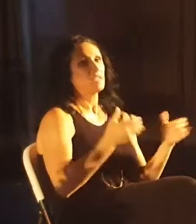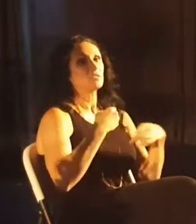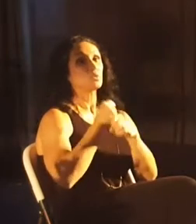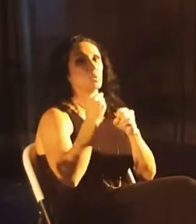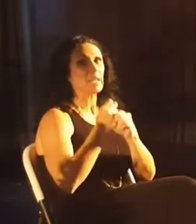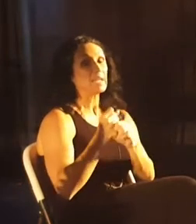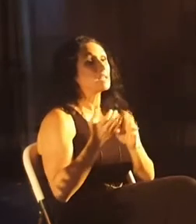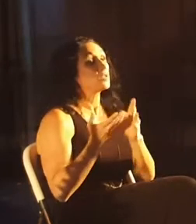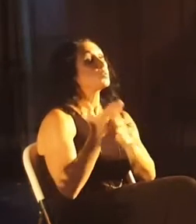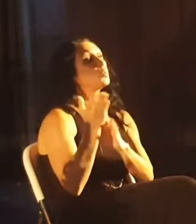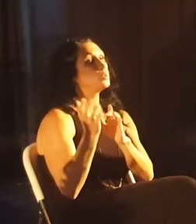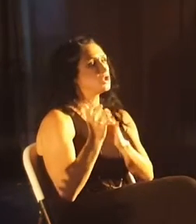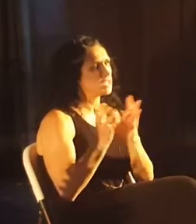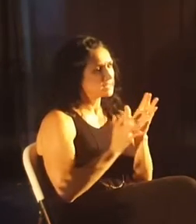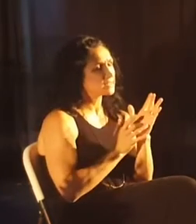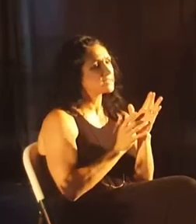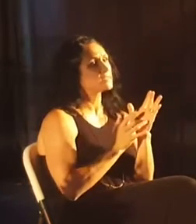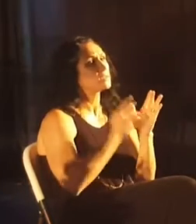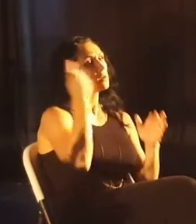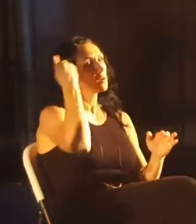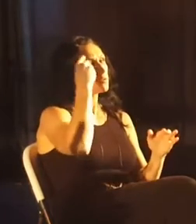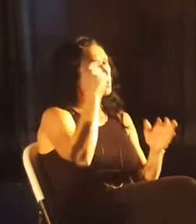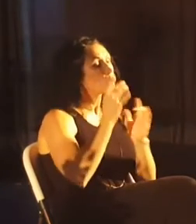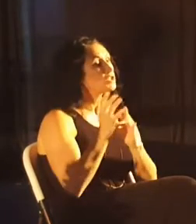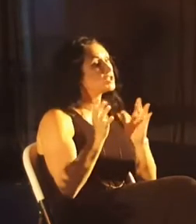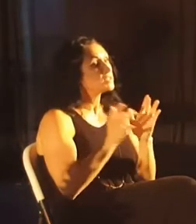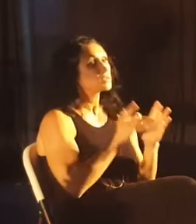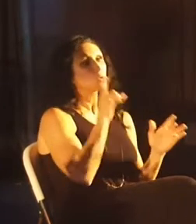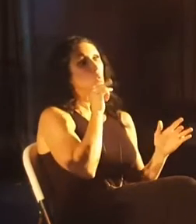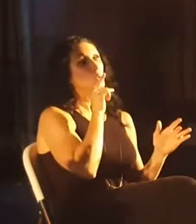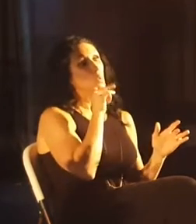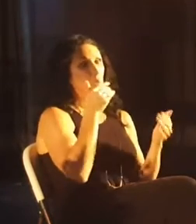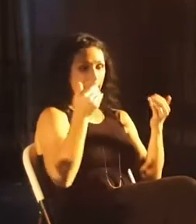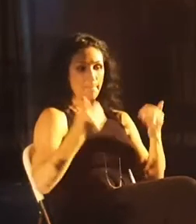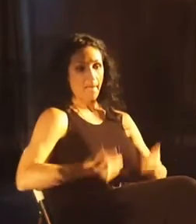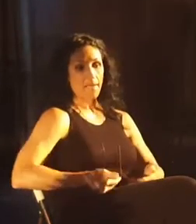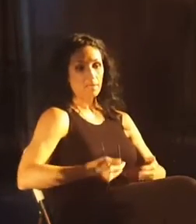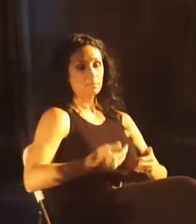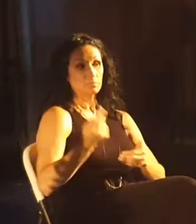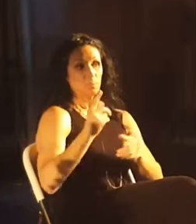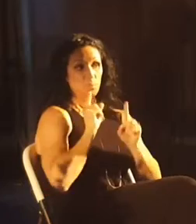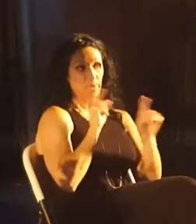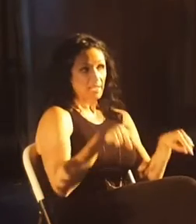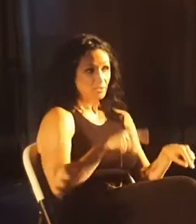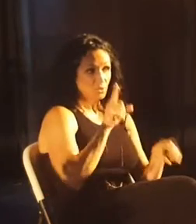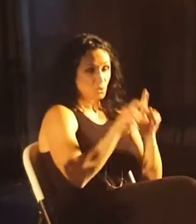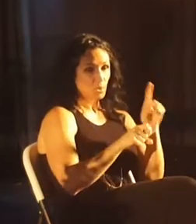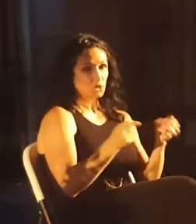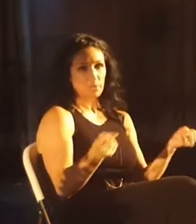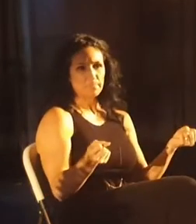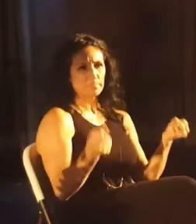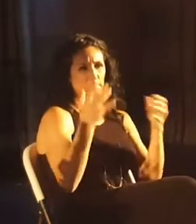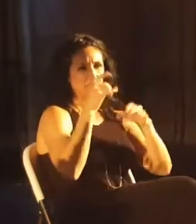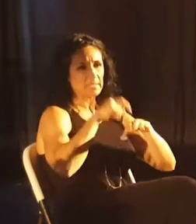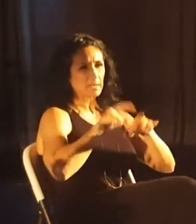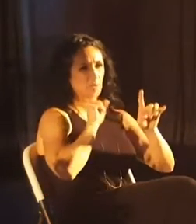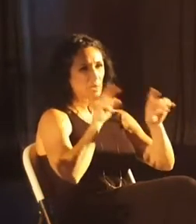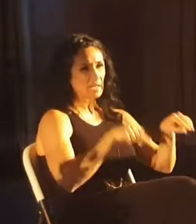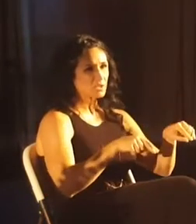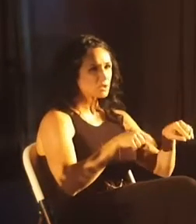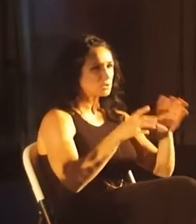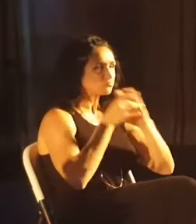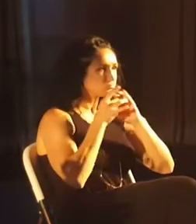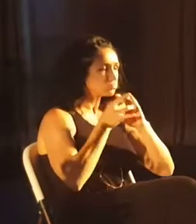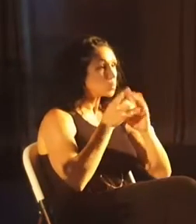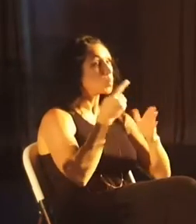created through Jesus and for Jesus. Who am I? When we answer that question, a lot of the times we answer it in